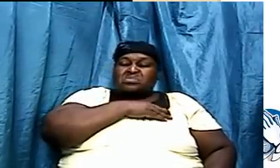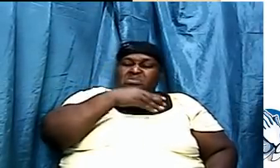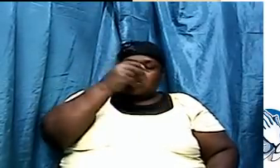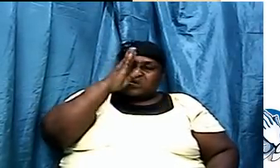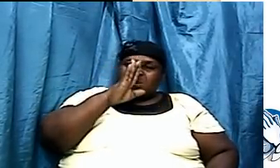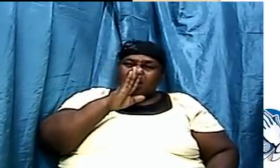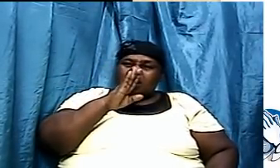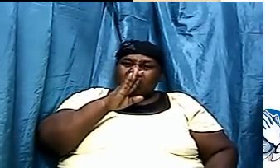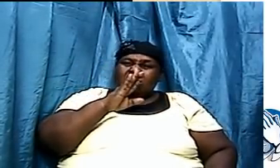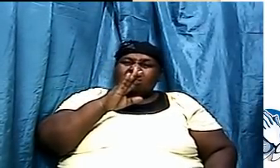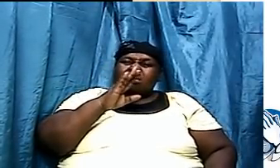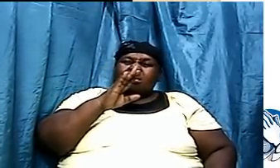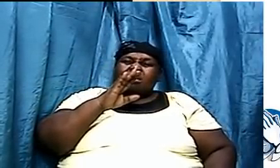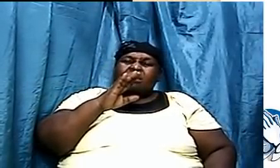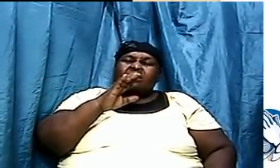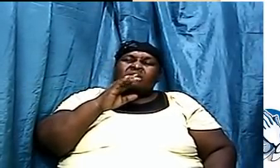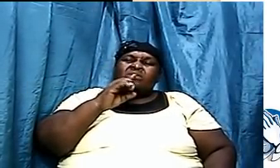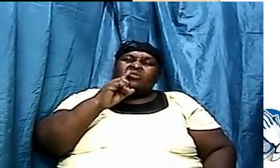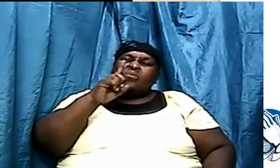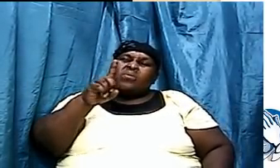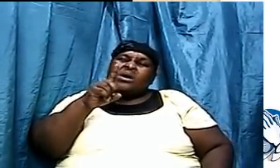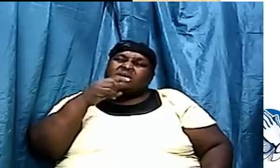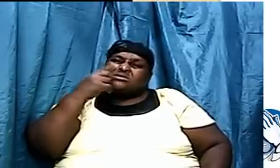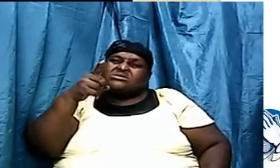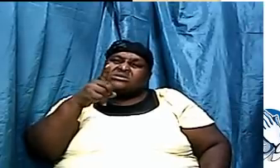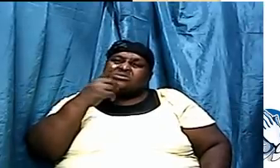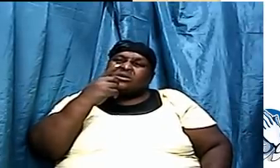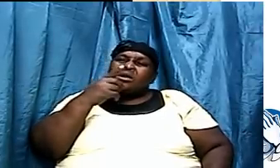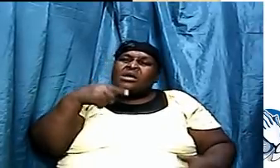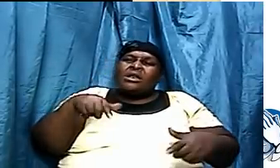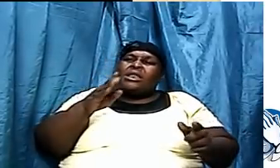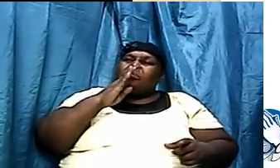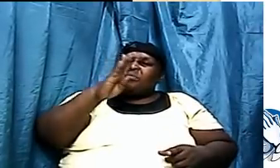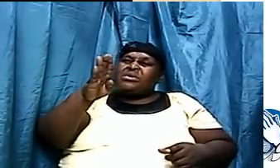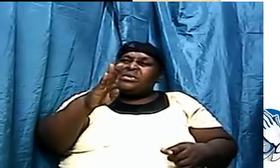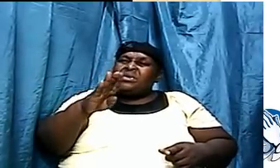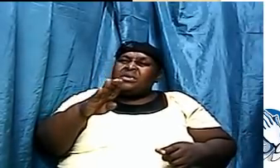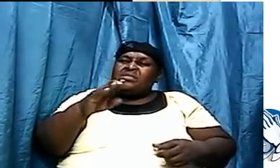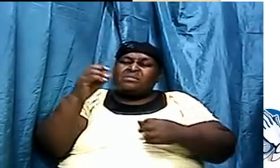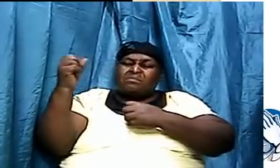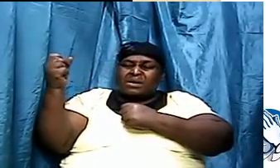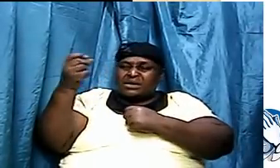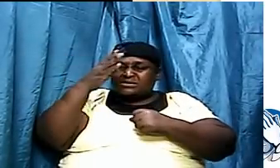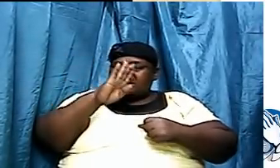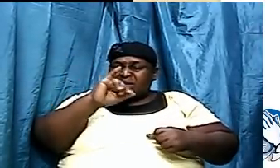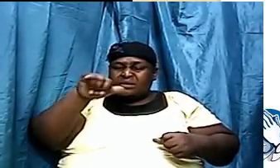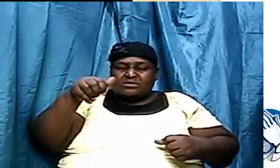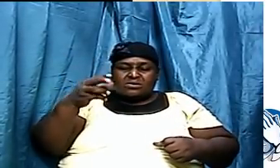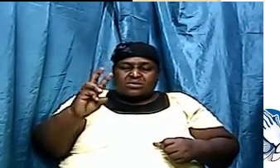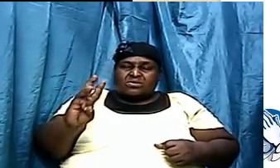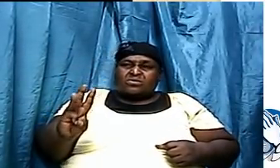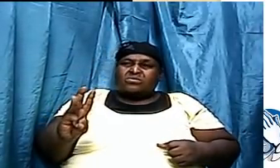the one who says, let there be, and there was, the mighty God, Jehovah,